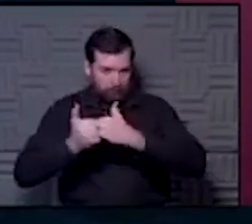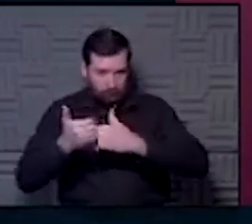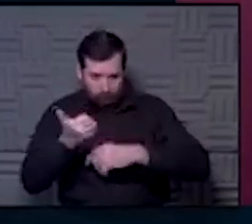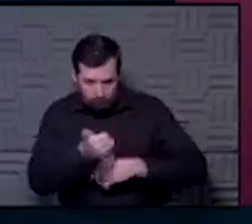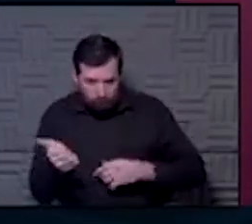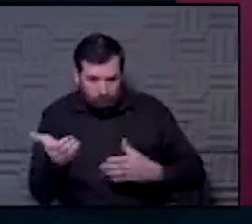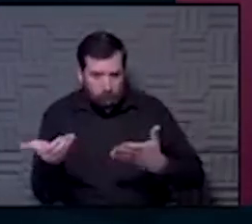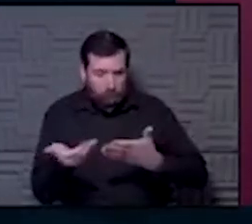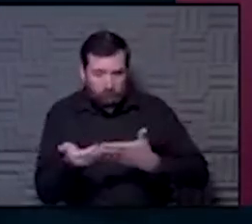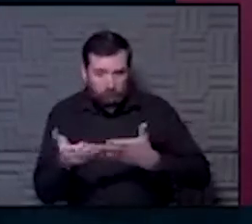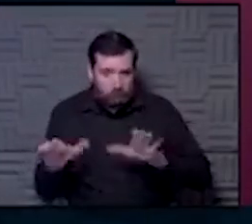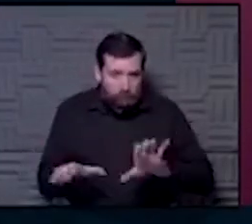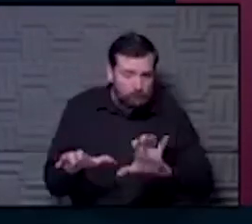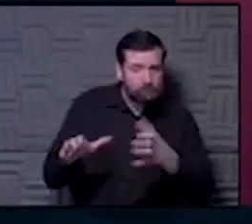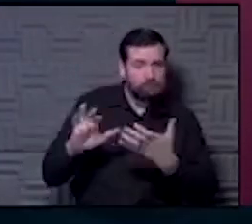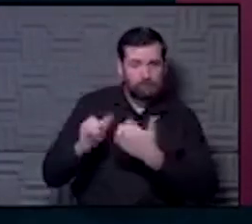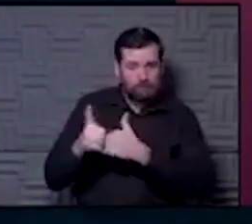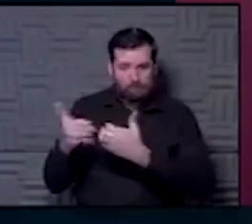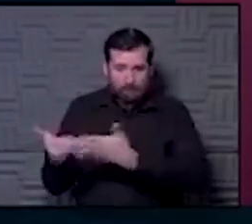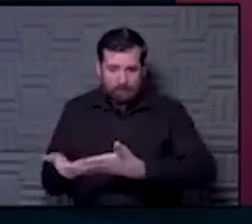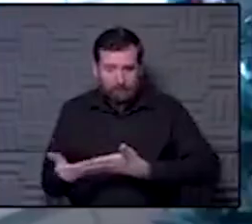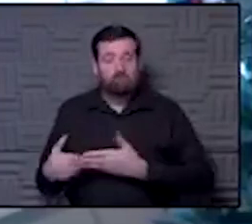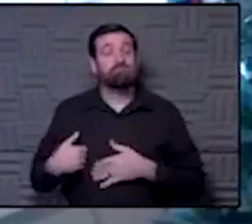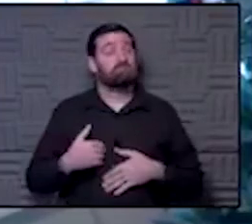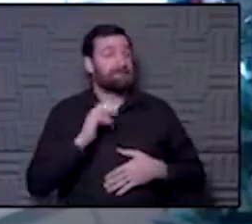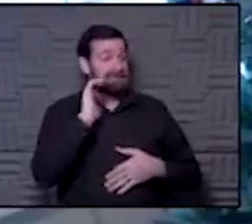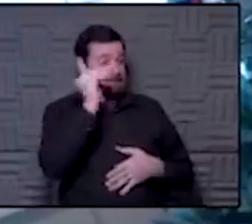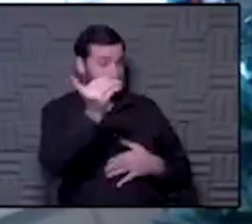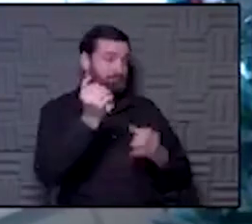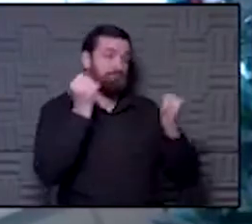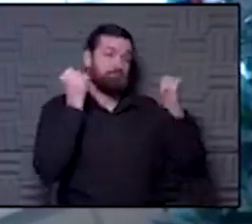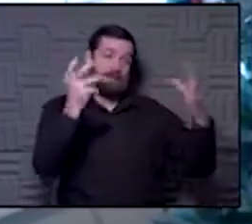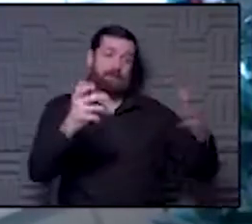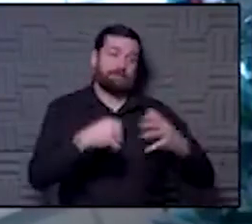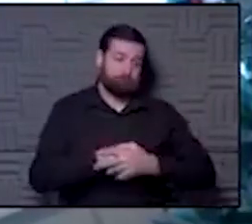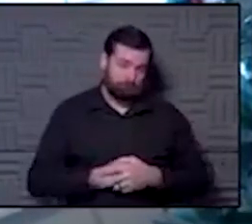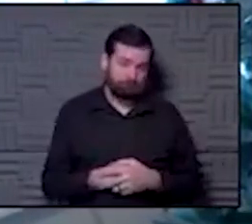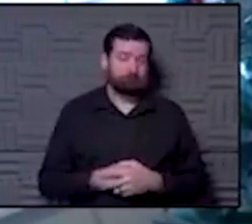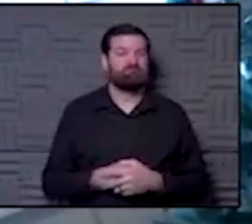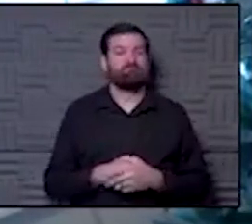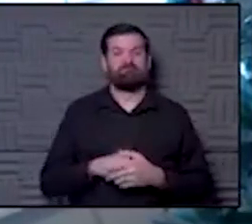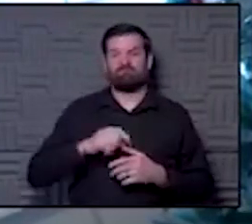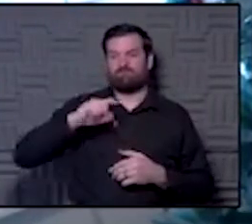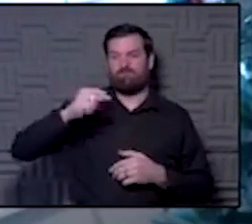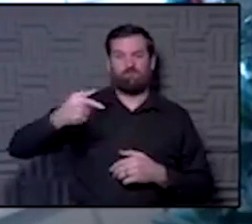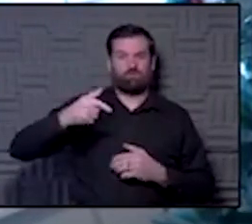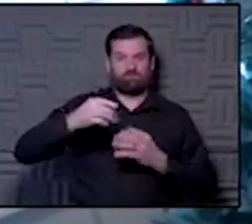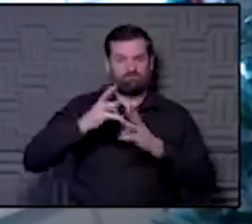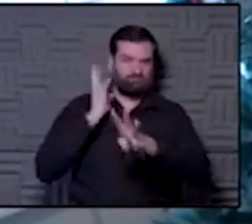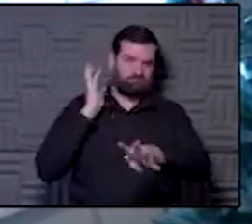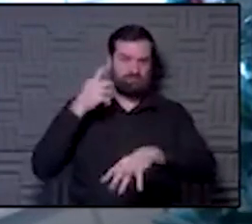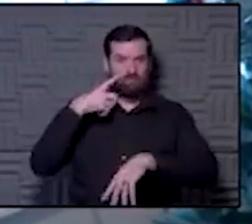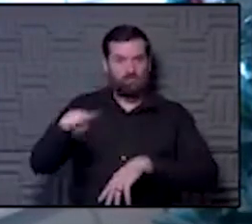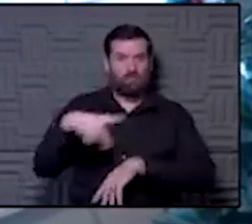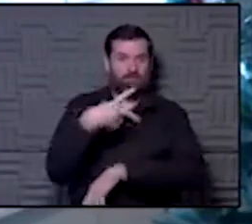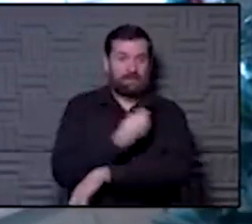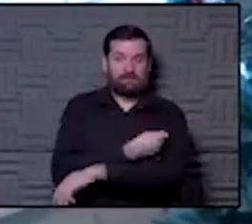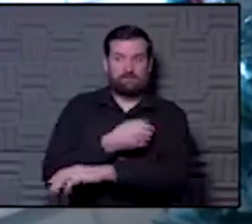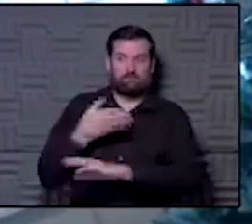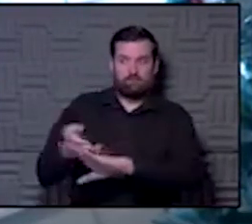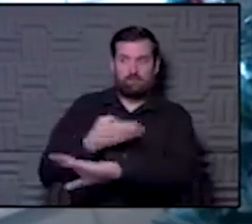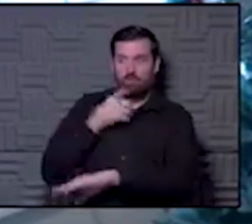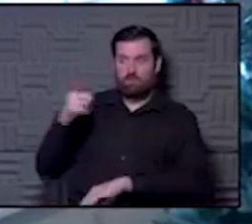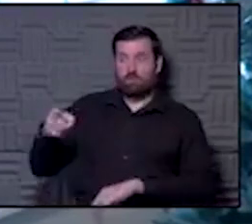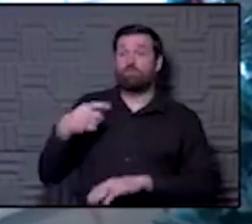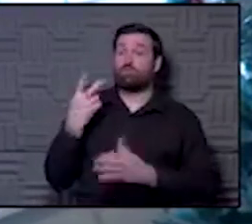doing? We seem to have lots of those moms. Yes, that's why I was first in line for the vaccine ahead of you guys. I got mine two weeks